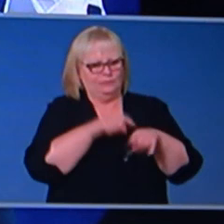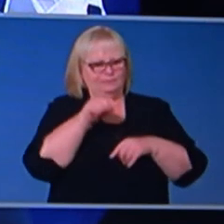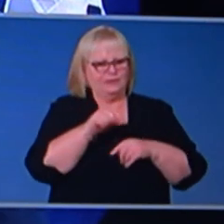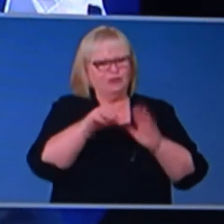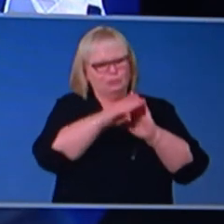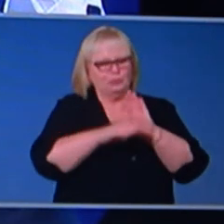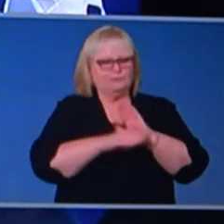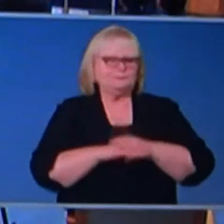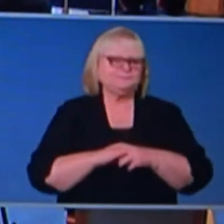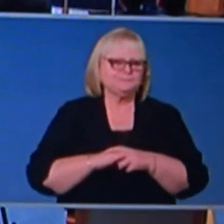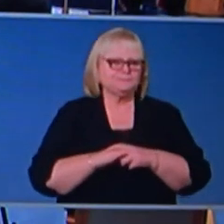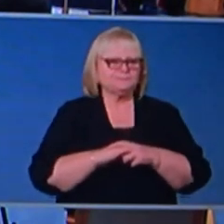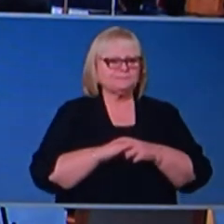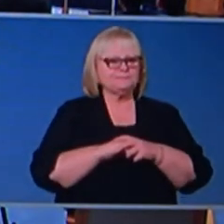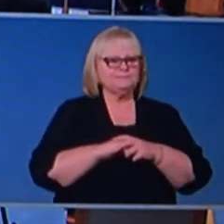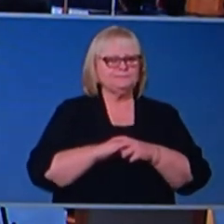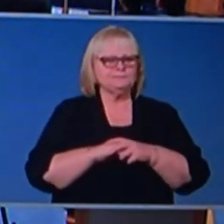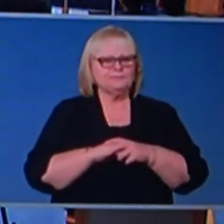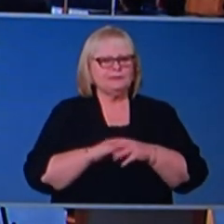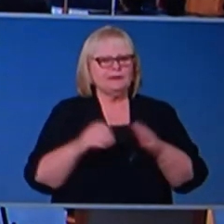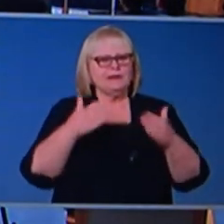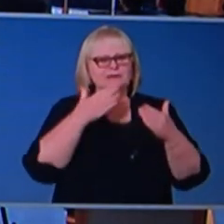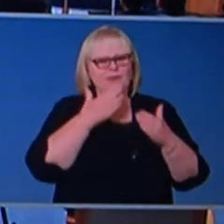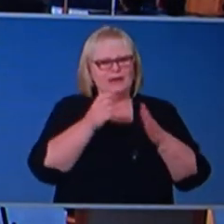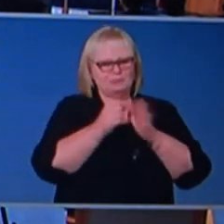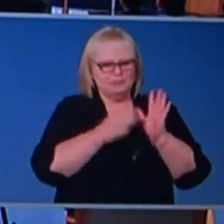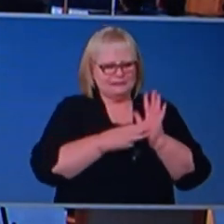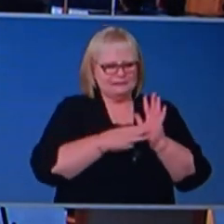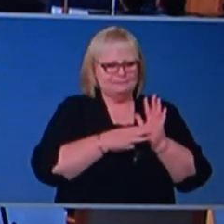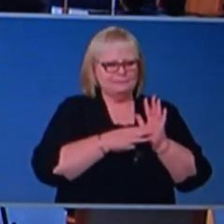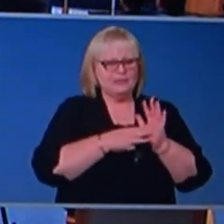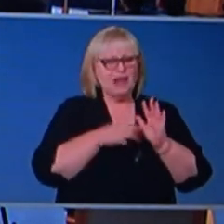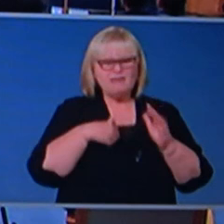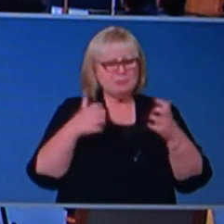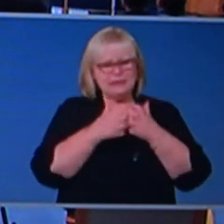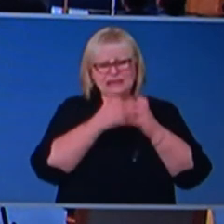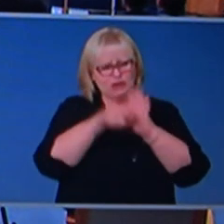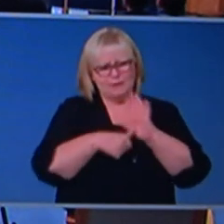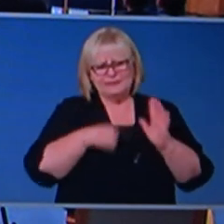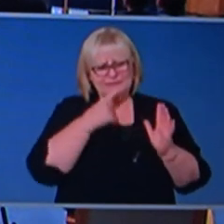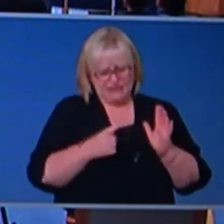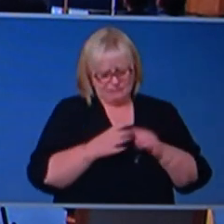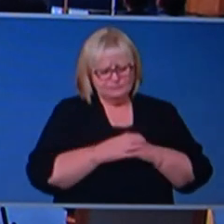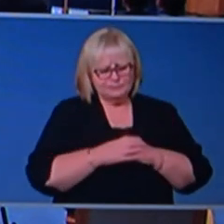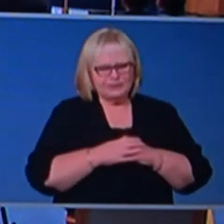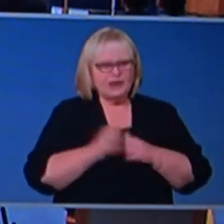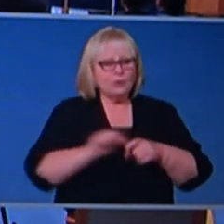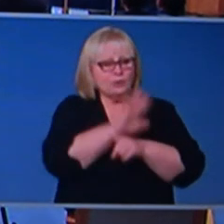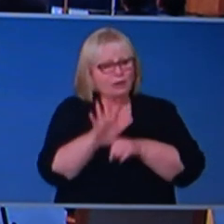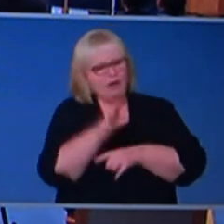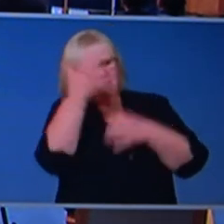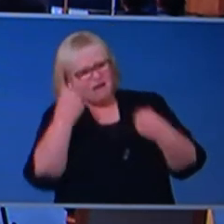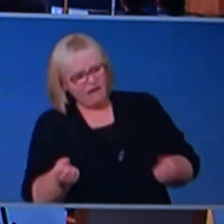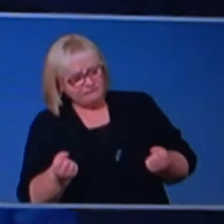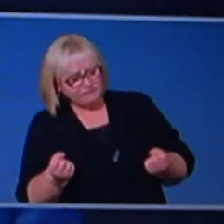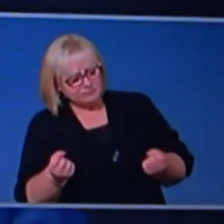Brendan, did you want to comment on that? Sure. So thanks PM. So I think as I've said on many occasions, whilst we're living with this virus, the